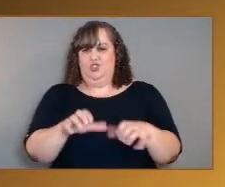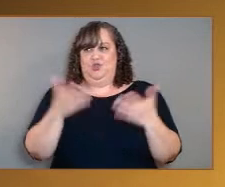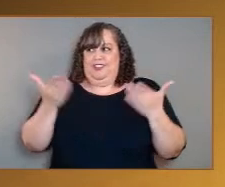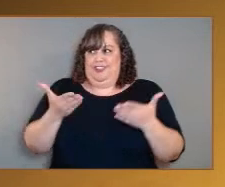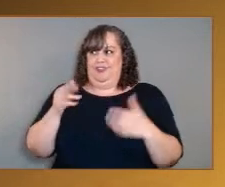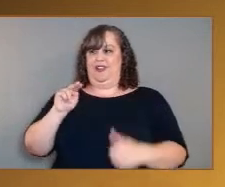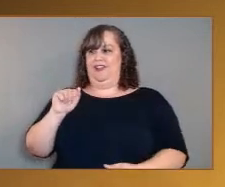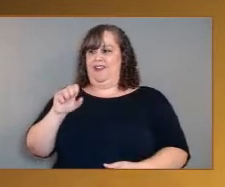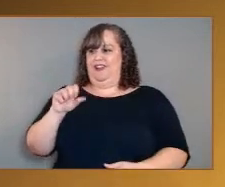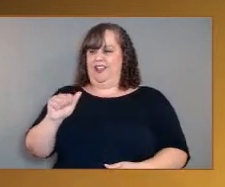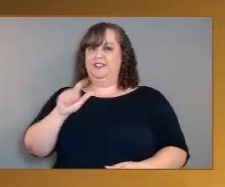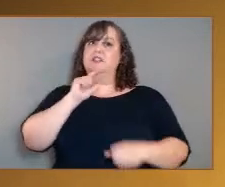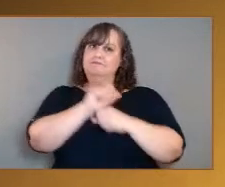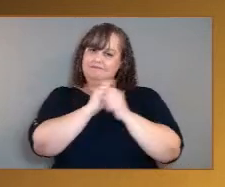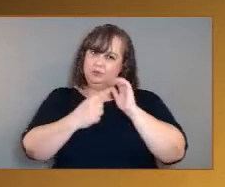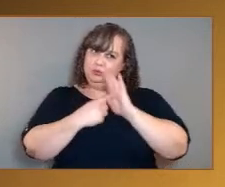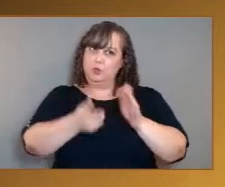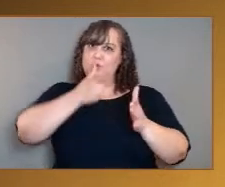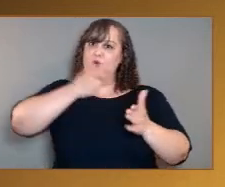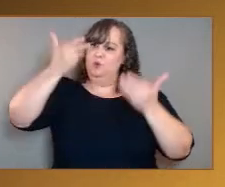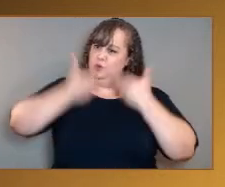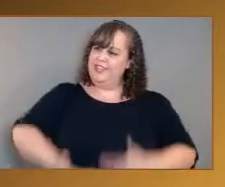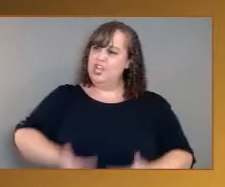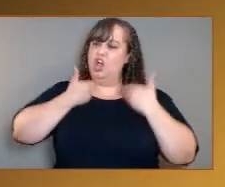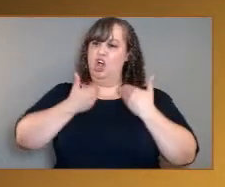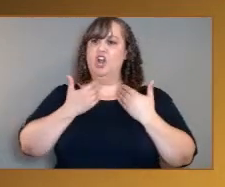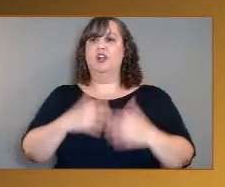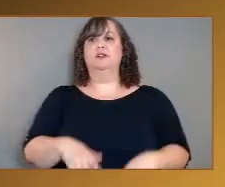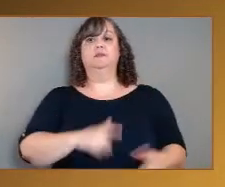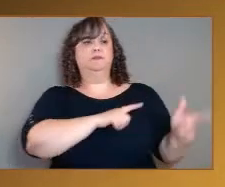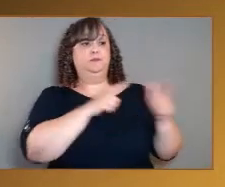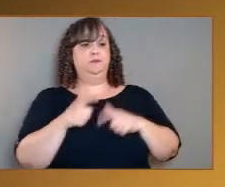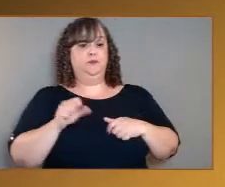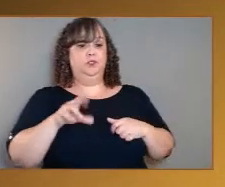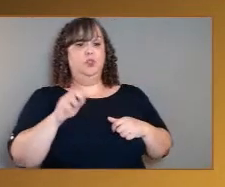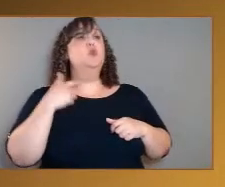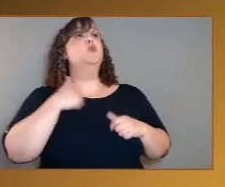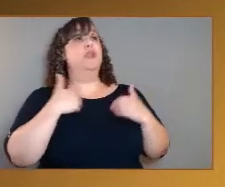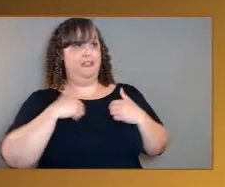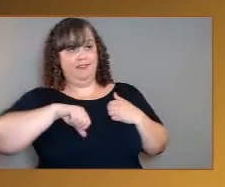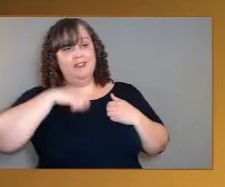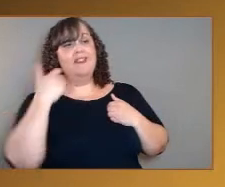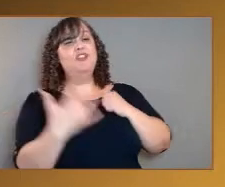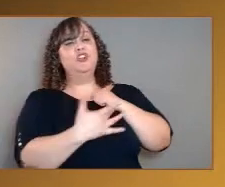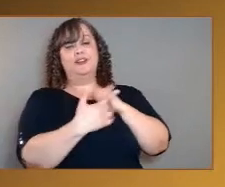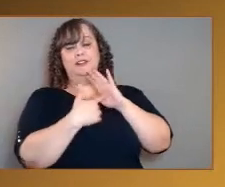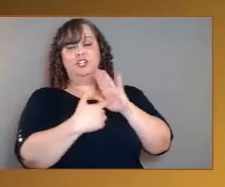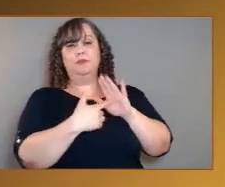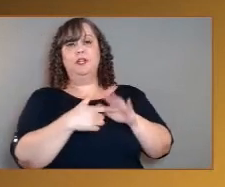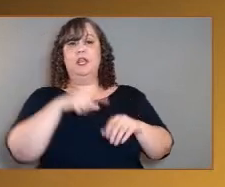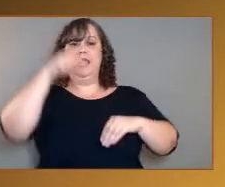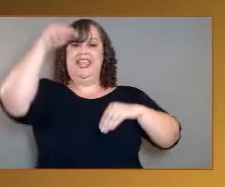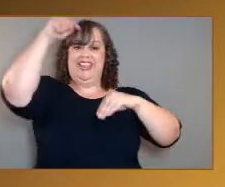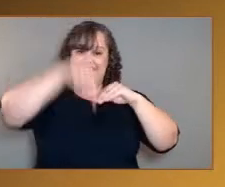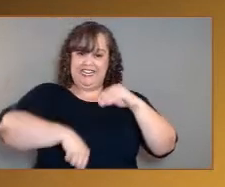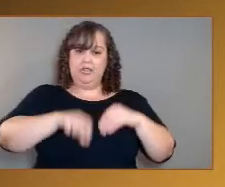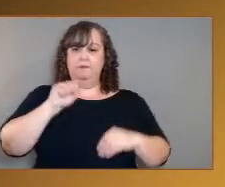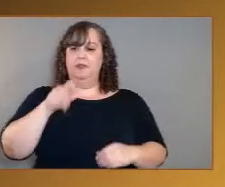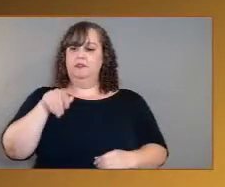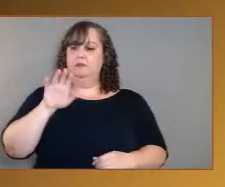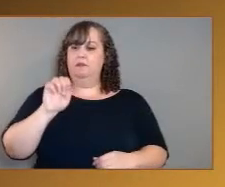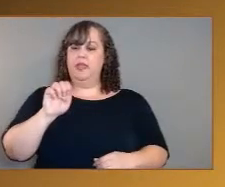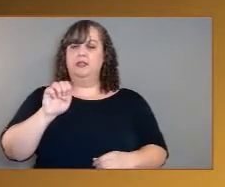Yeah, mean, we have another technology demonstration on Veritas. It's called a deep space atomic clock, and it is